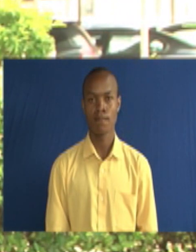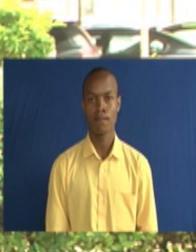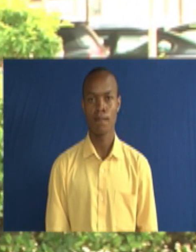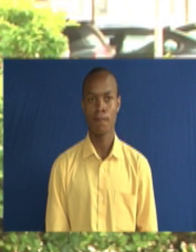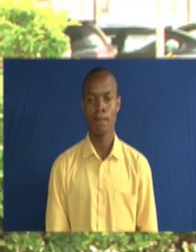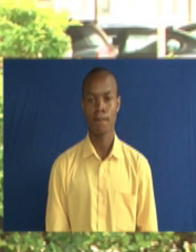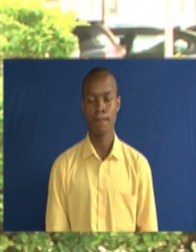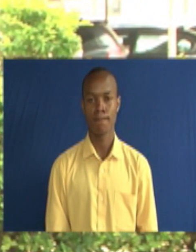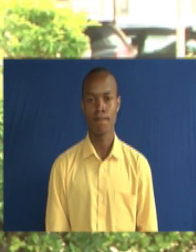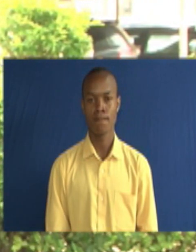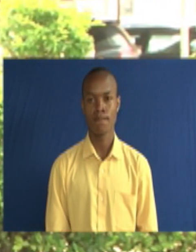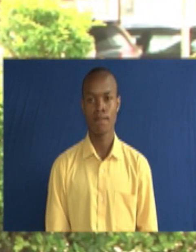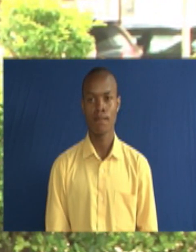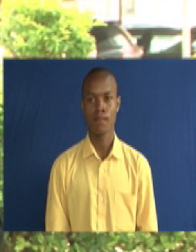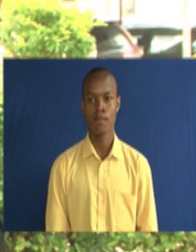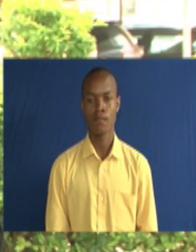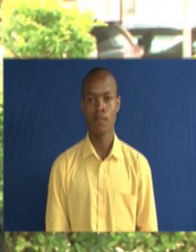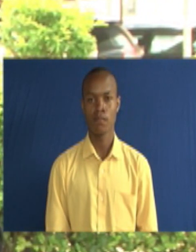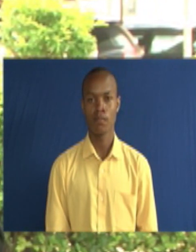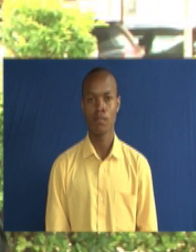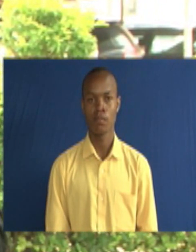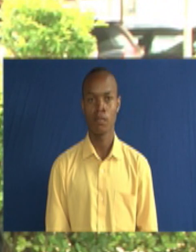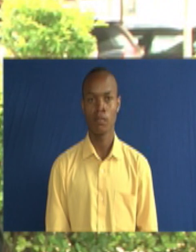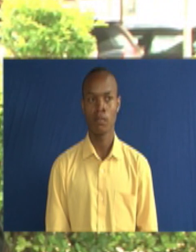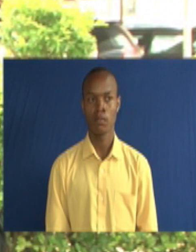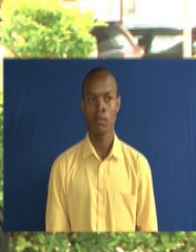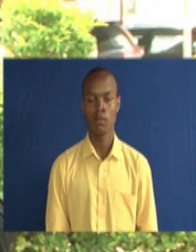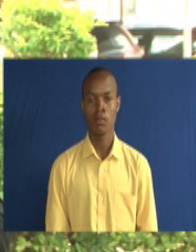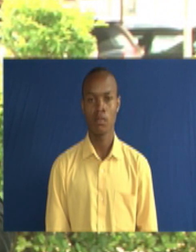what is the issue with me?